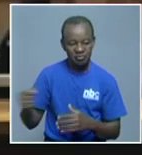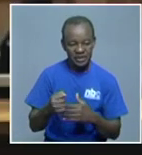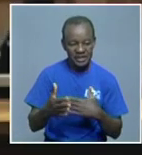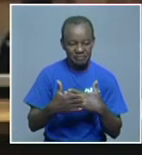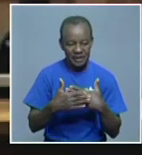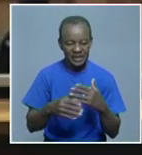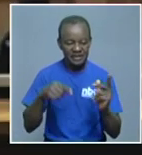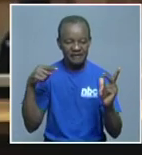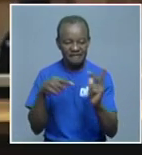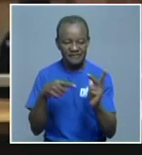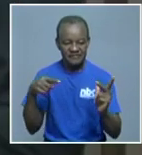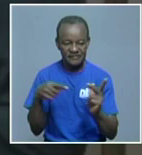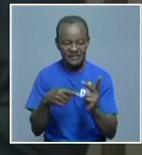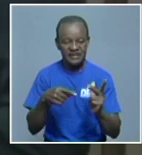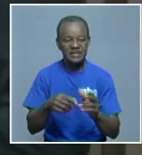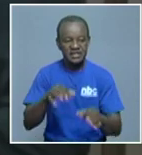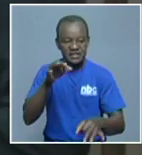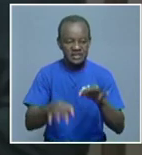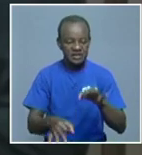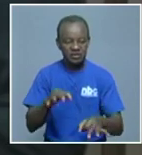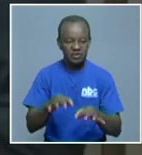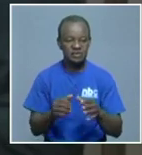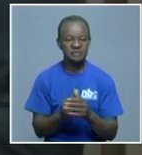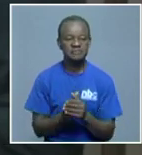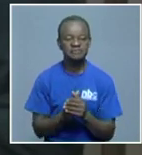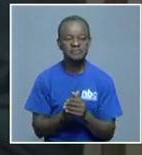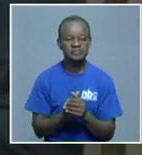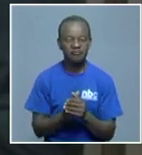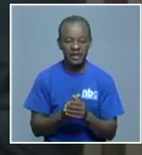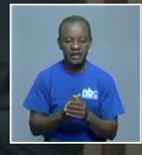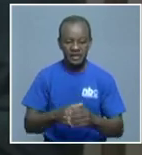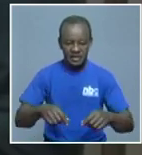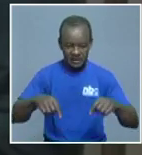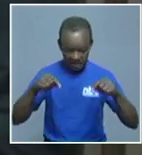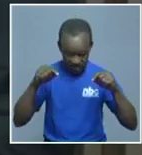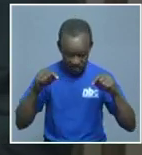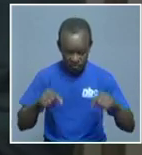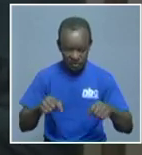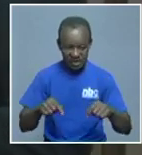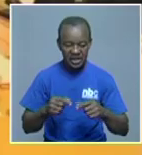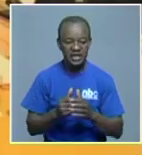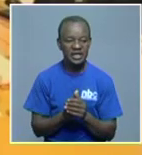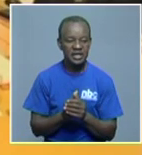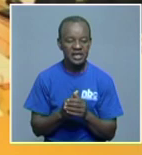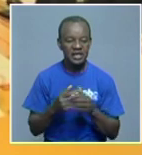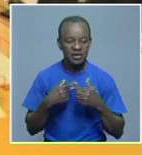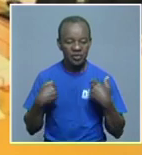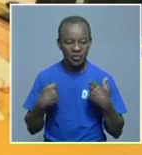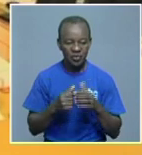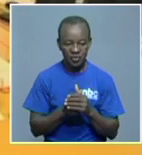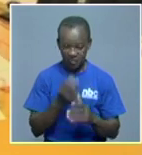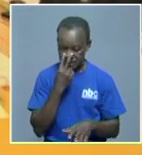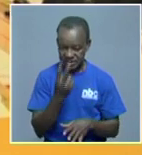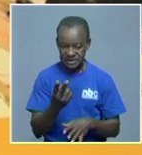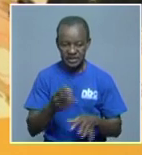it is actually the proceeding that we see to or we witness today stems from the granting of bail of